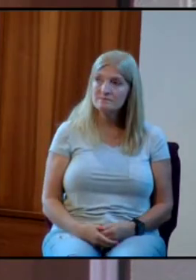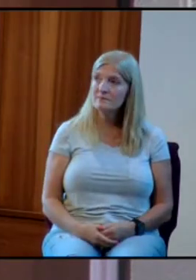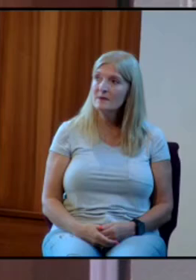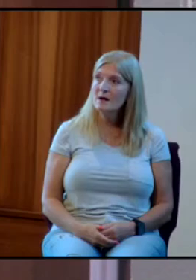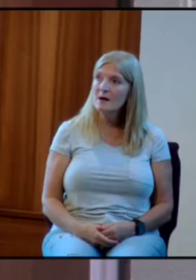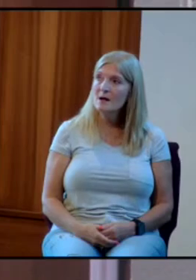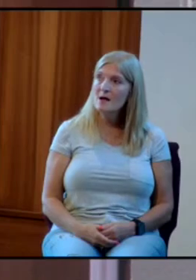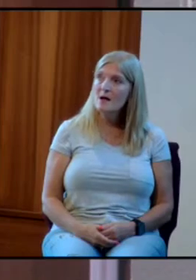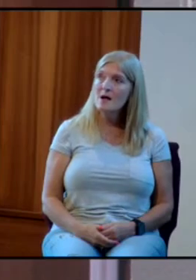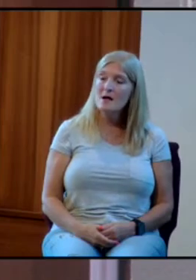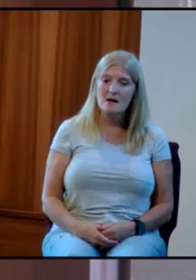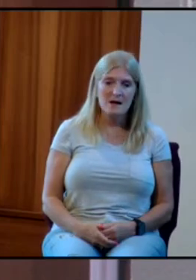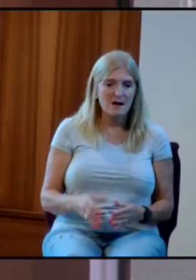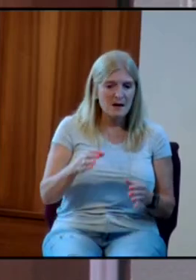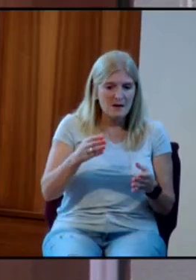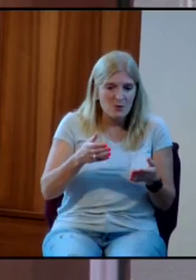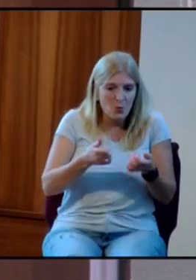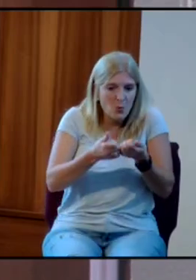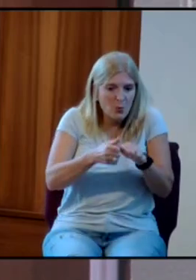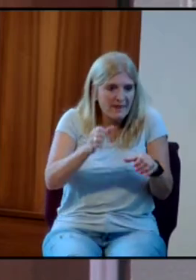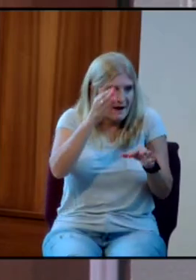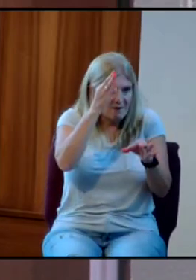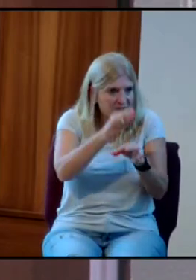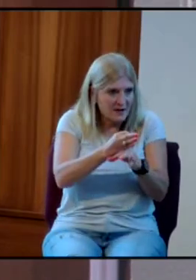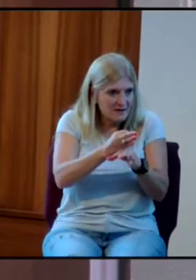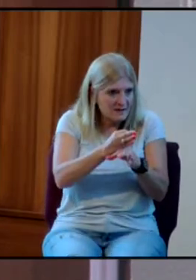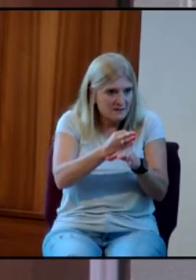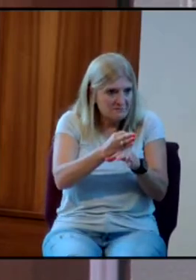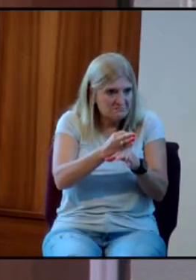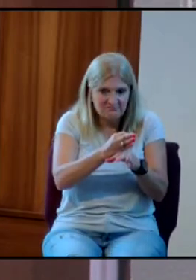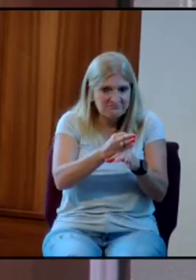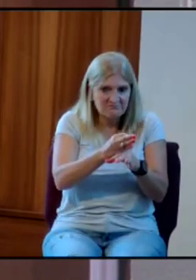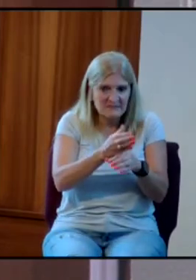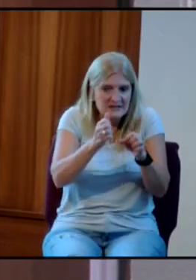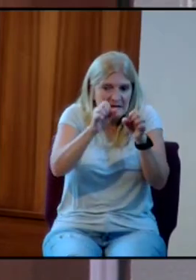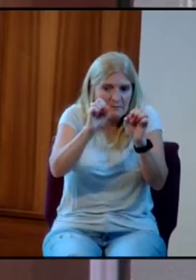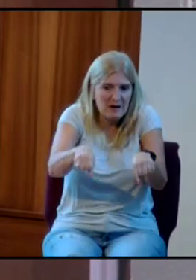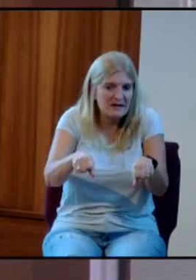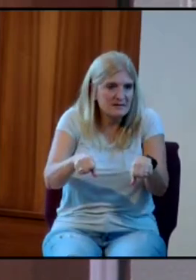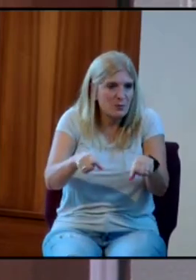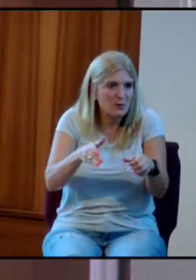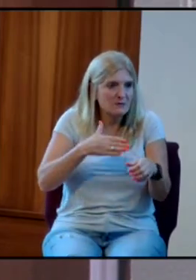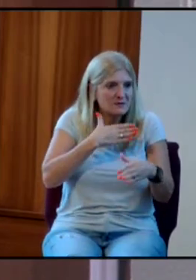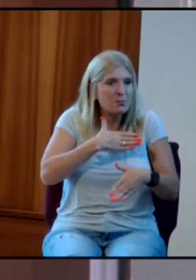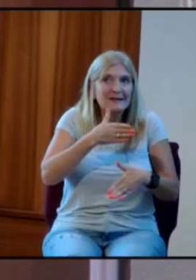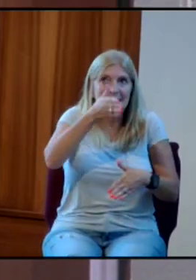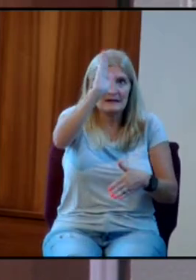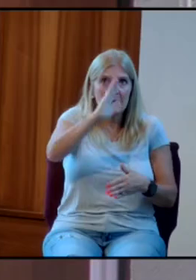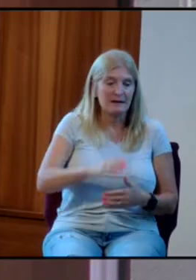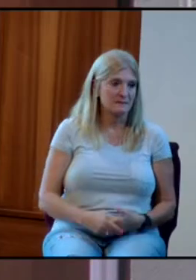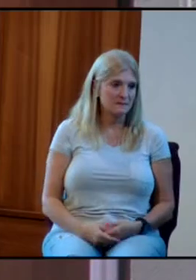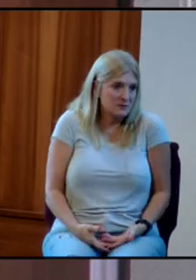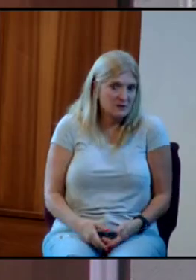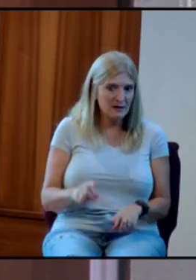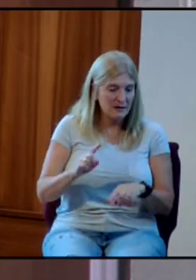I hid in my heart that without faith is impossible to please God. Now, let's take this idea.